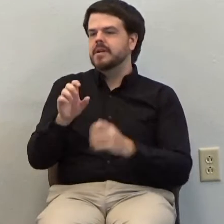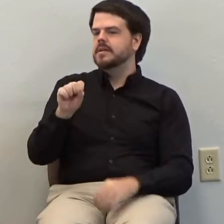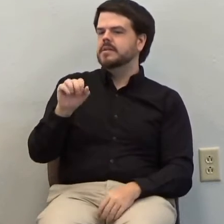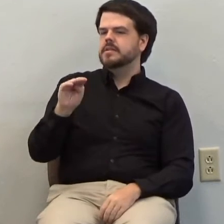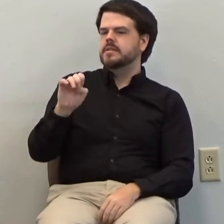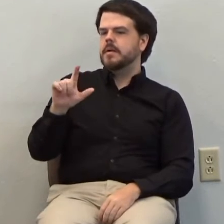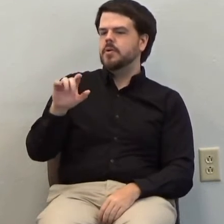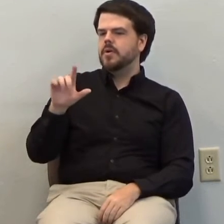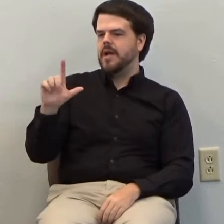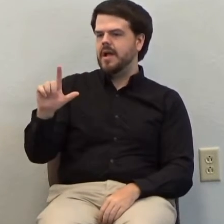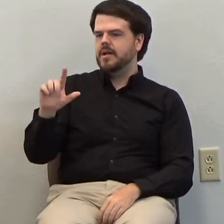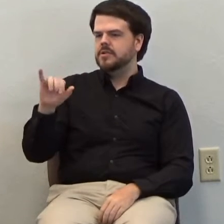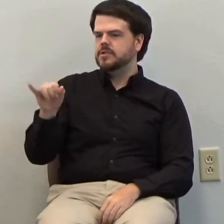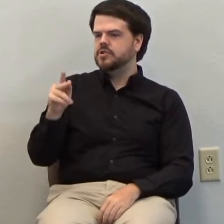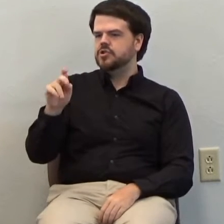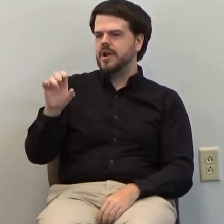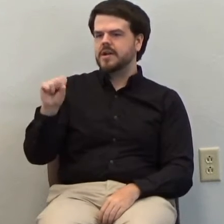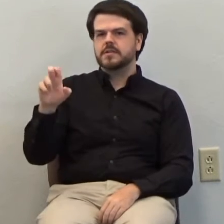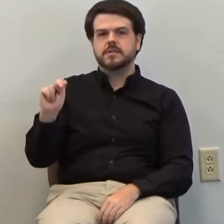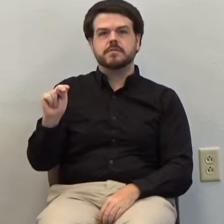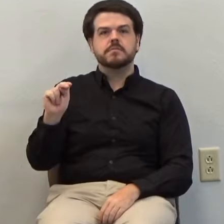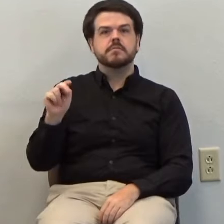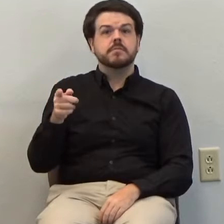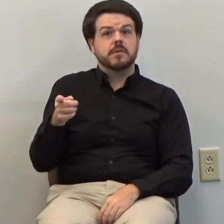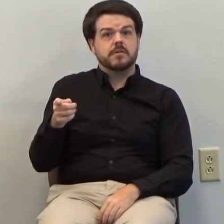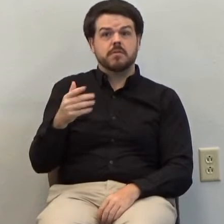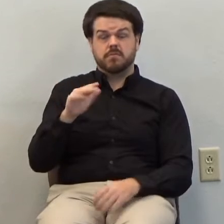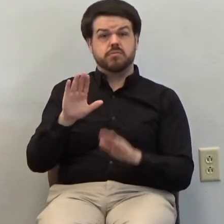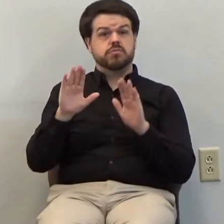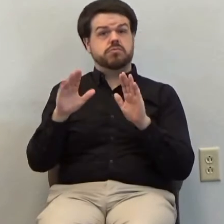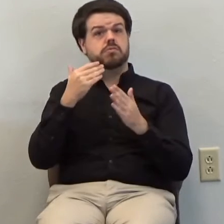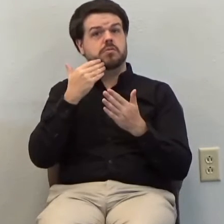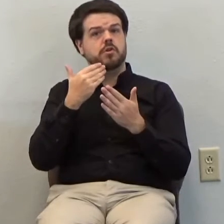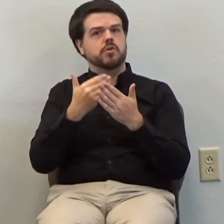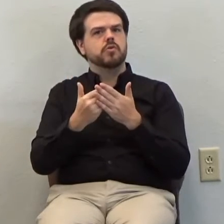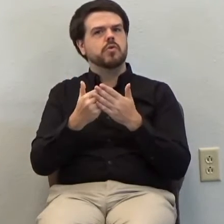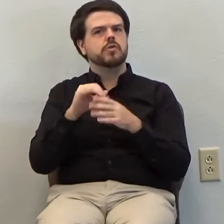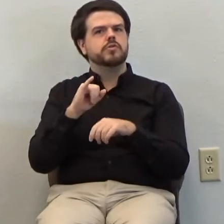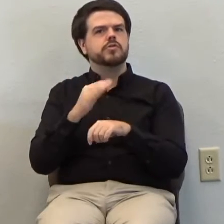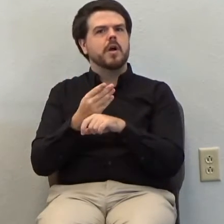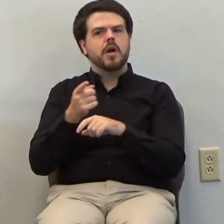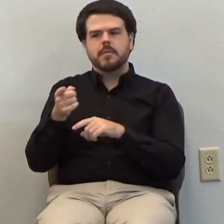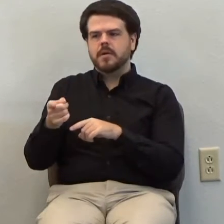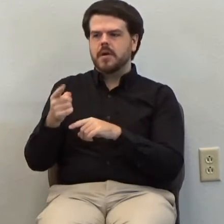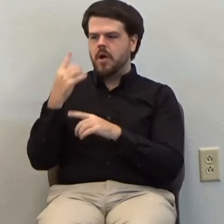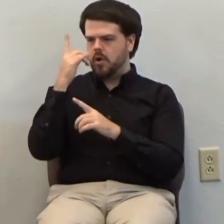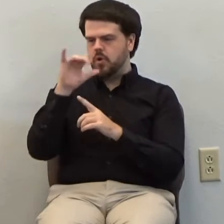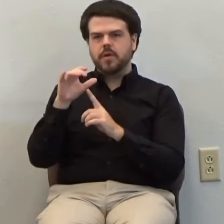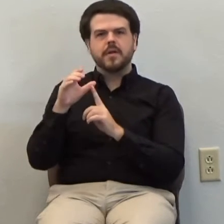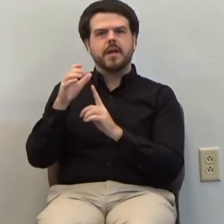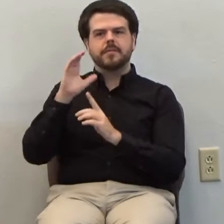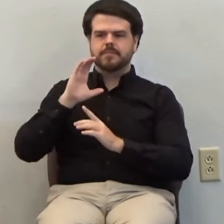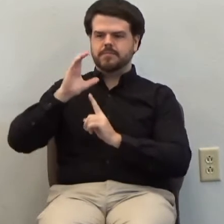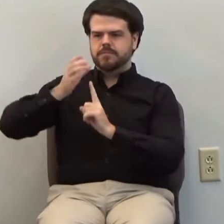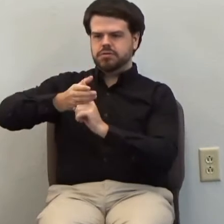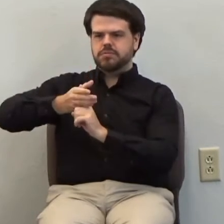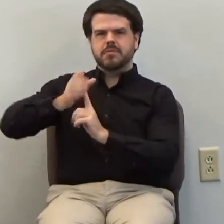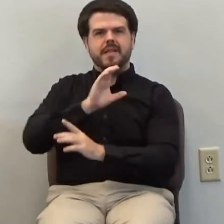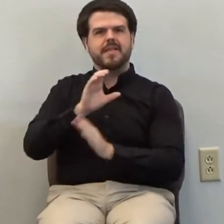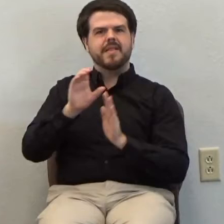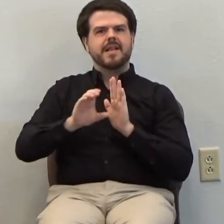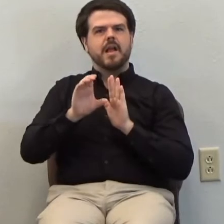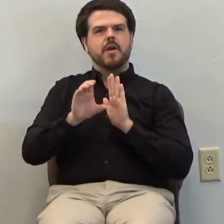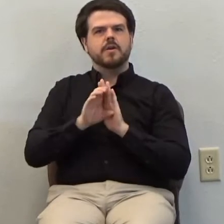Jackson, really doing a good job of portraying a man who lives kind of in the